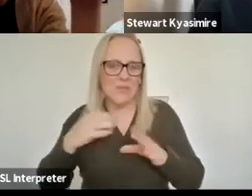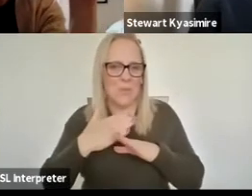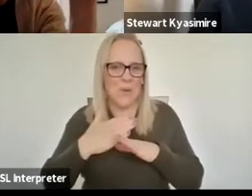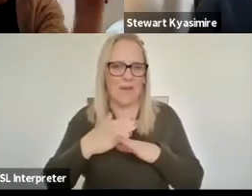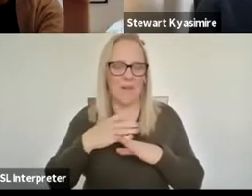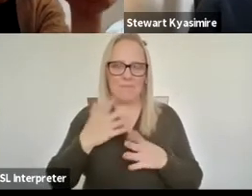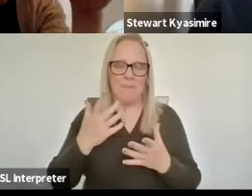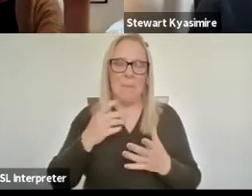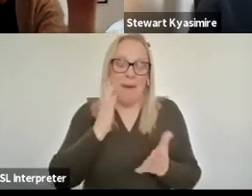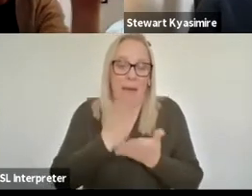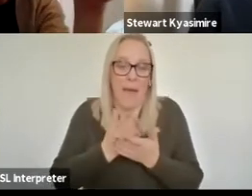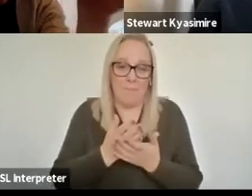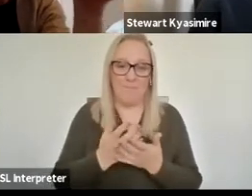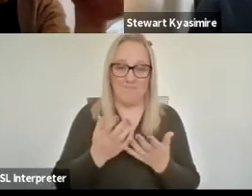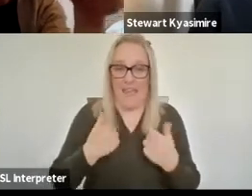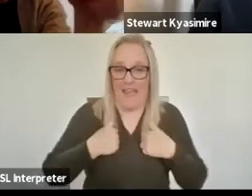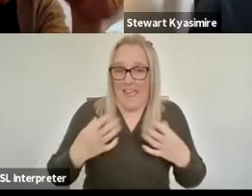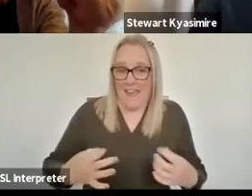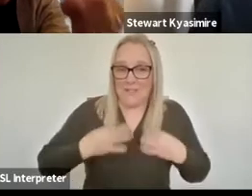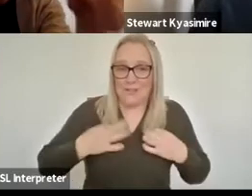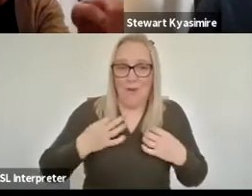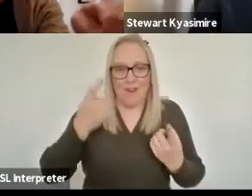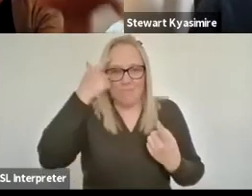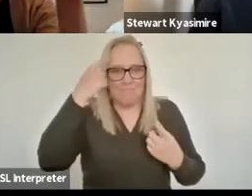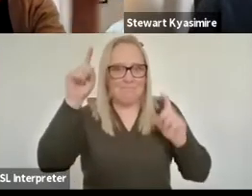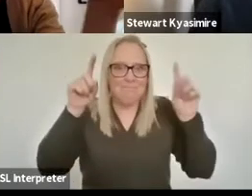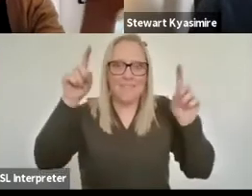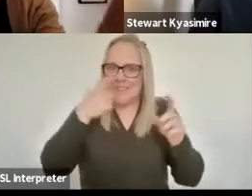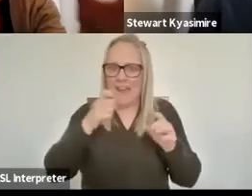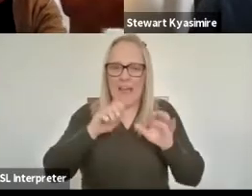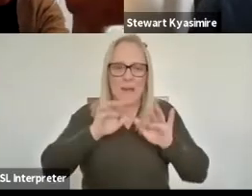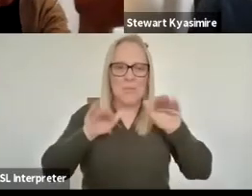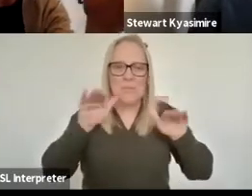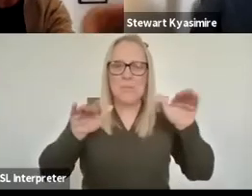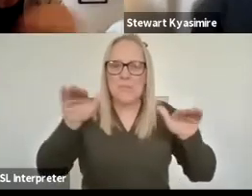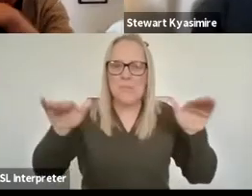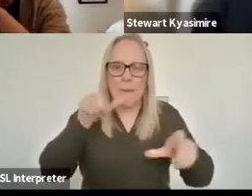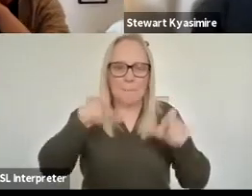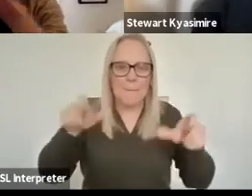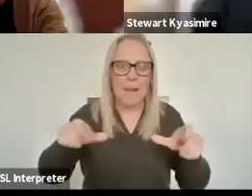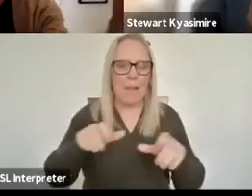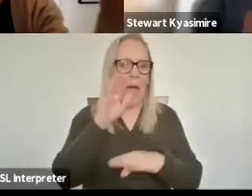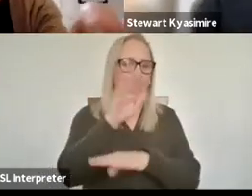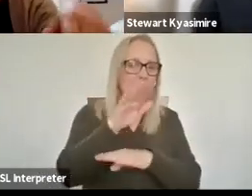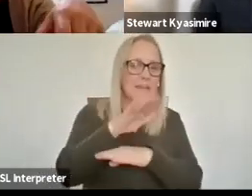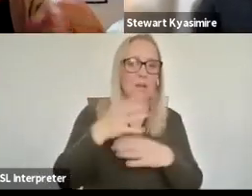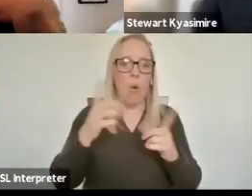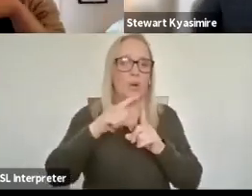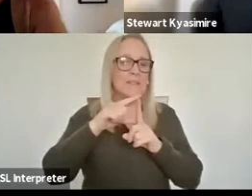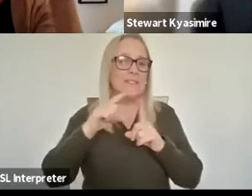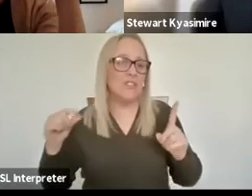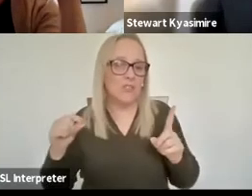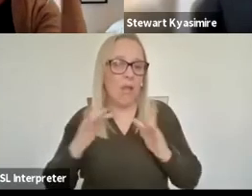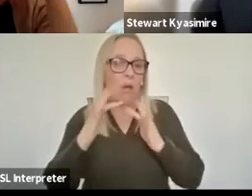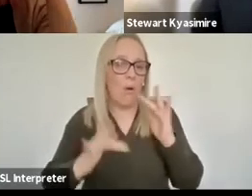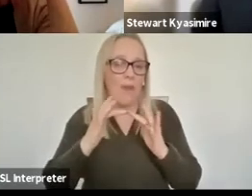it's just that I make I enjoy making ideas that can get to people and outdoor spaces and digital platforms are both really excellent ways of getting to a